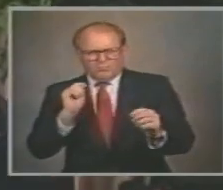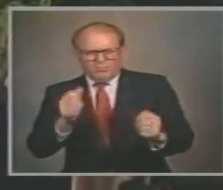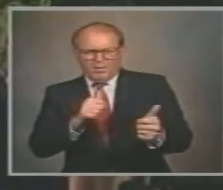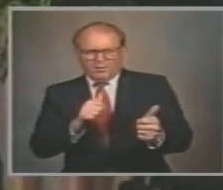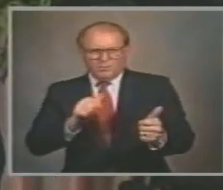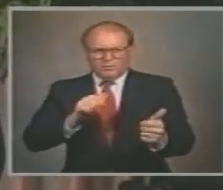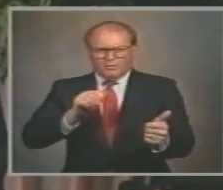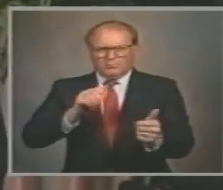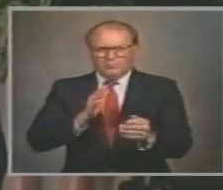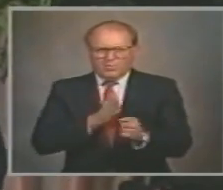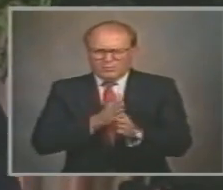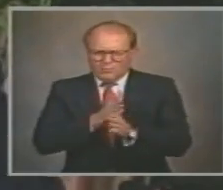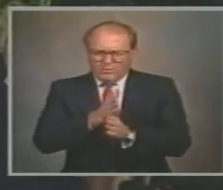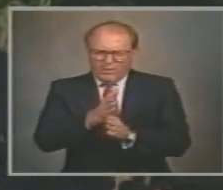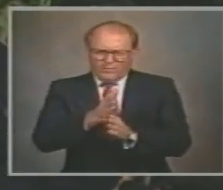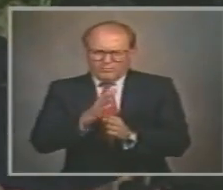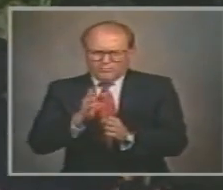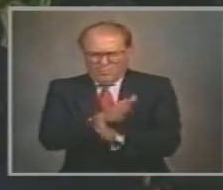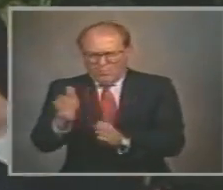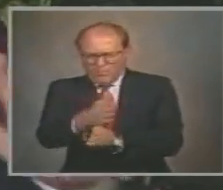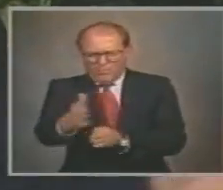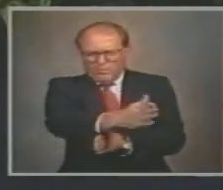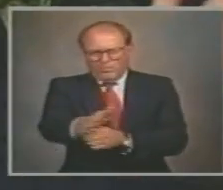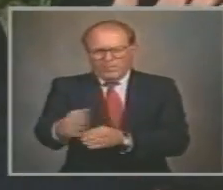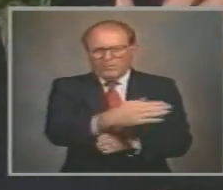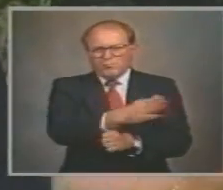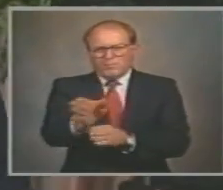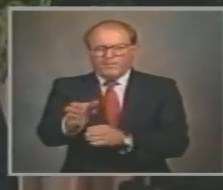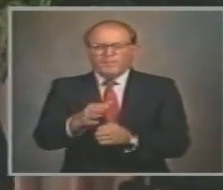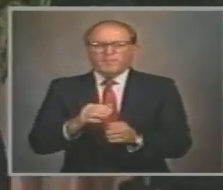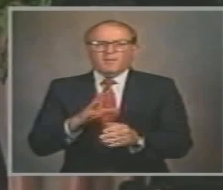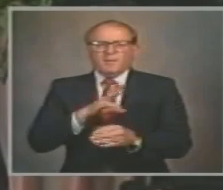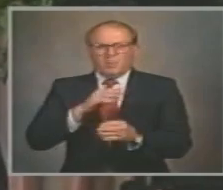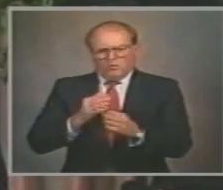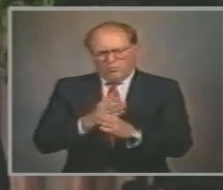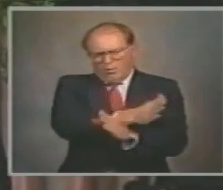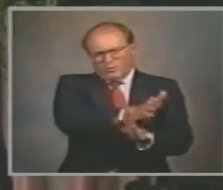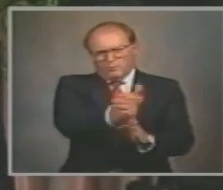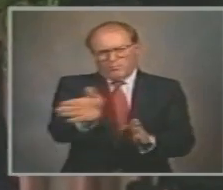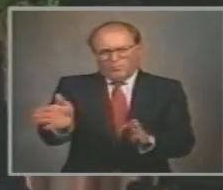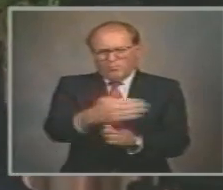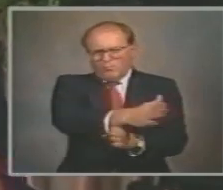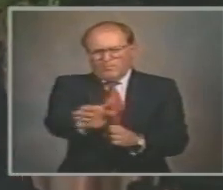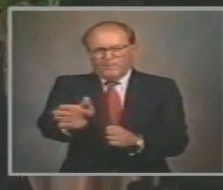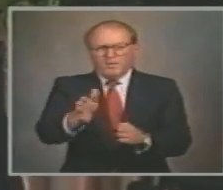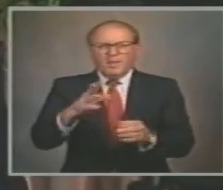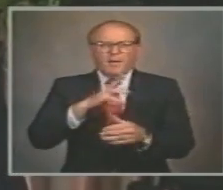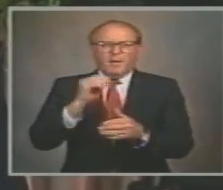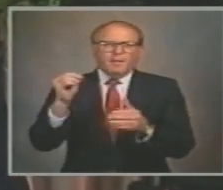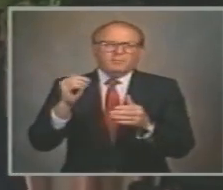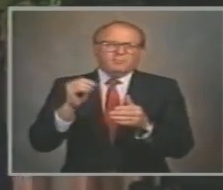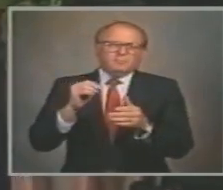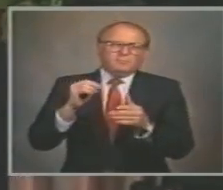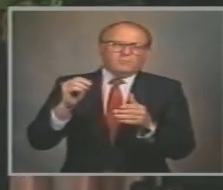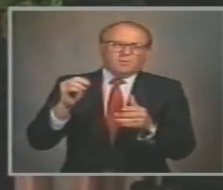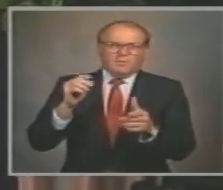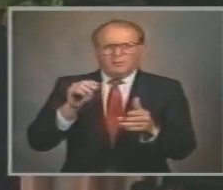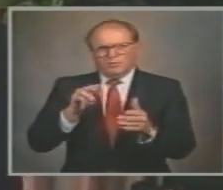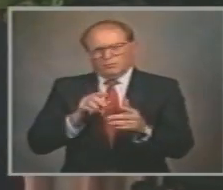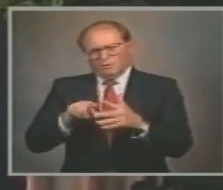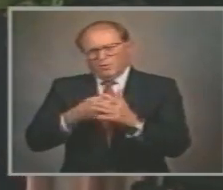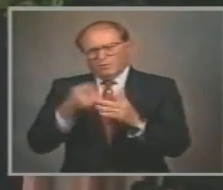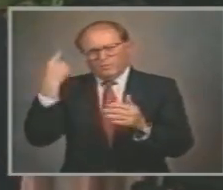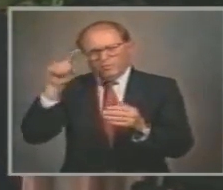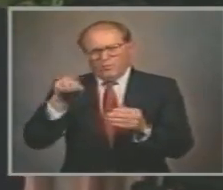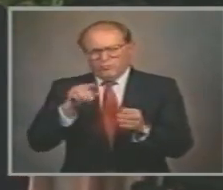Just like the child The driver goes absolutely berserk Crosses over the lines And in a frenzied fashion Heads